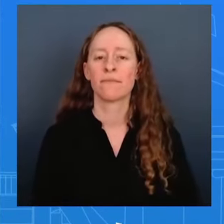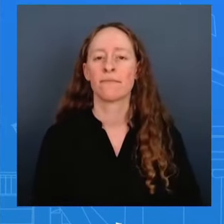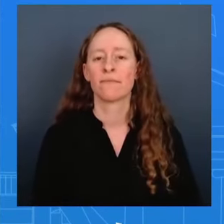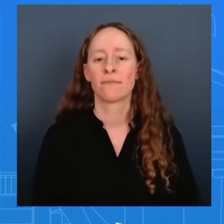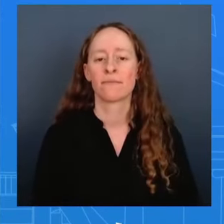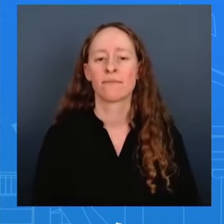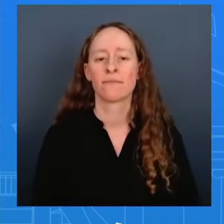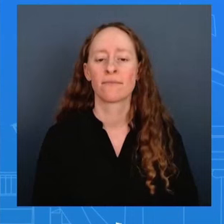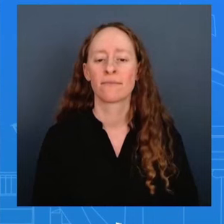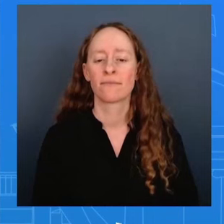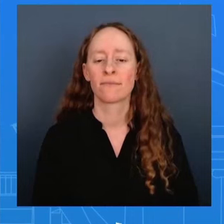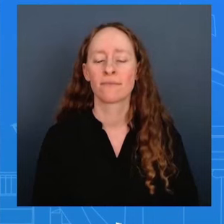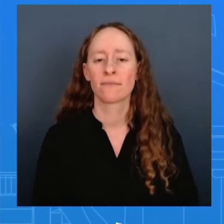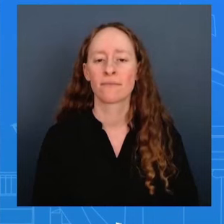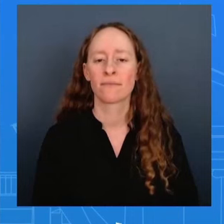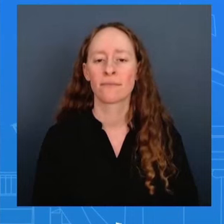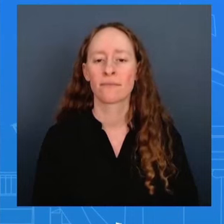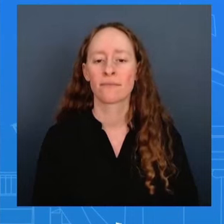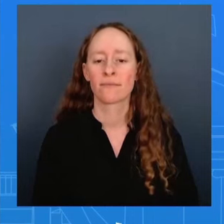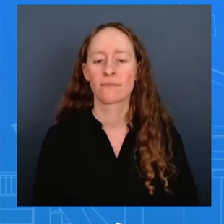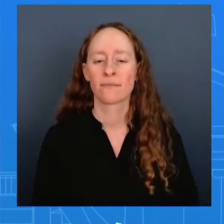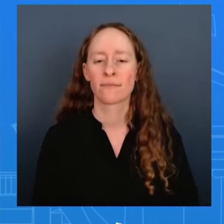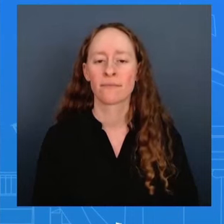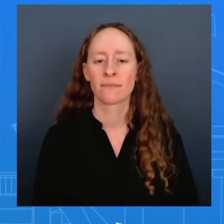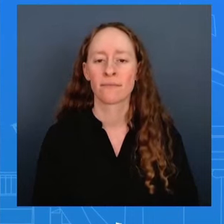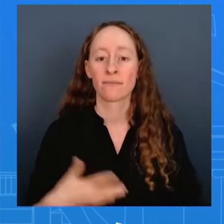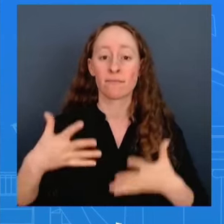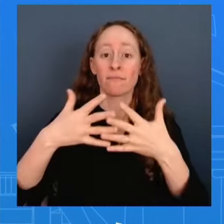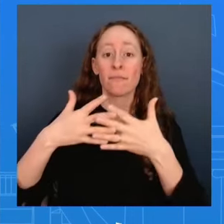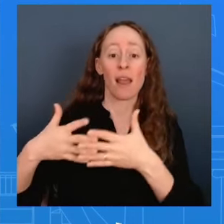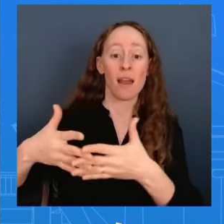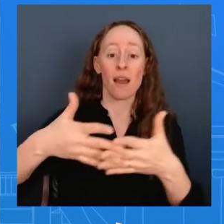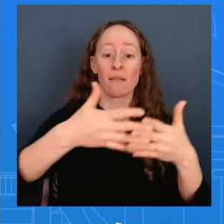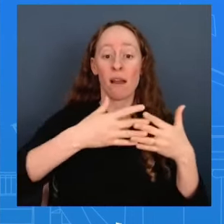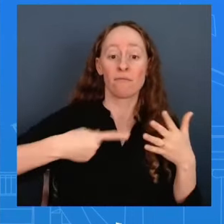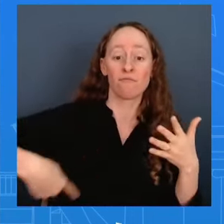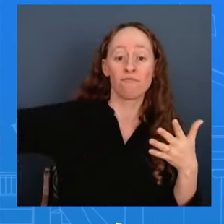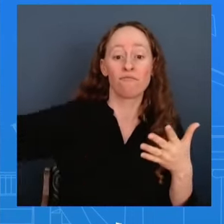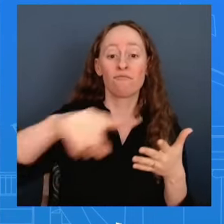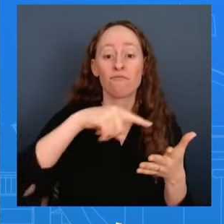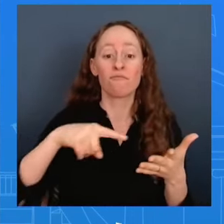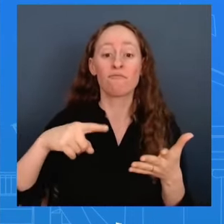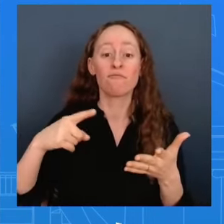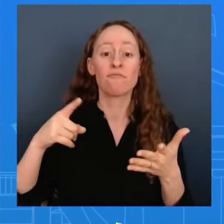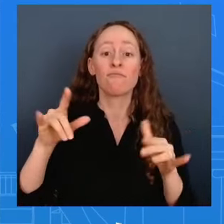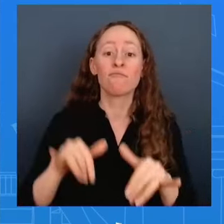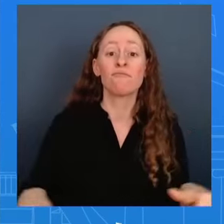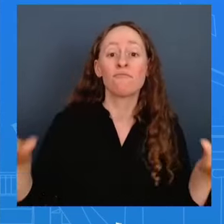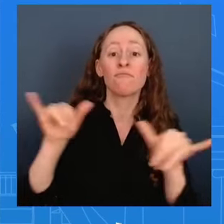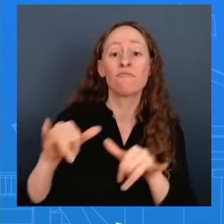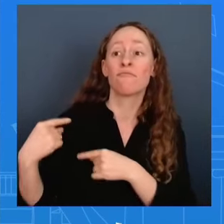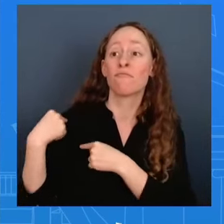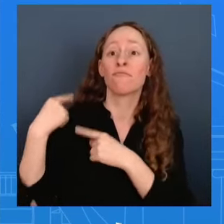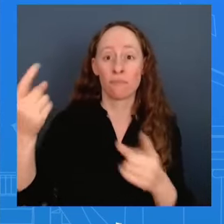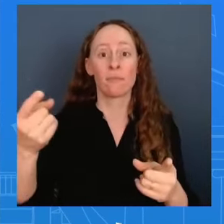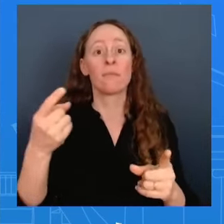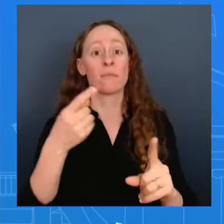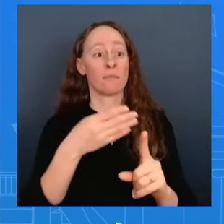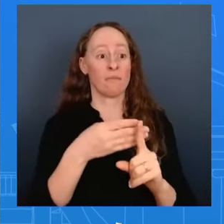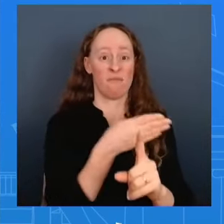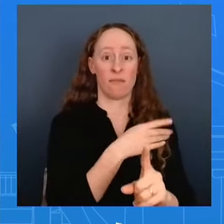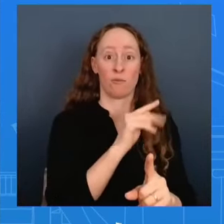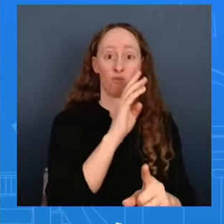the price that americans paid for in the previous era some of that maybe a lot of it was about uh the chaos and